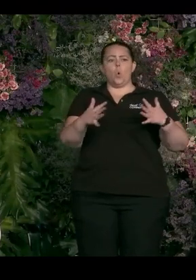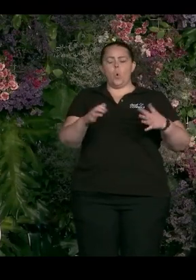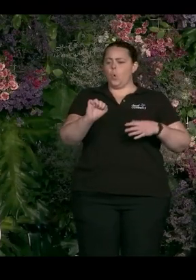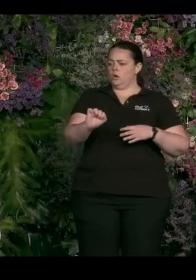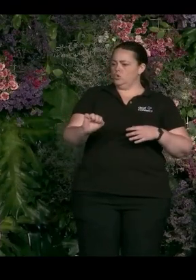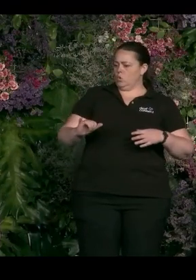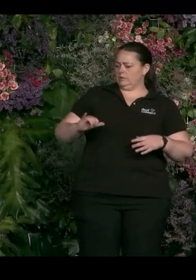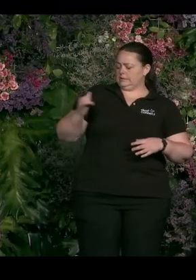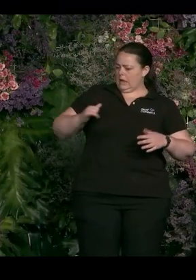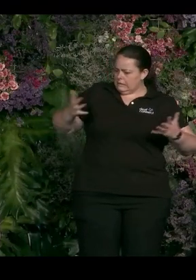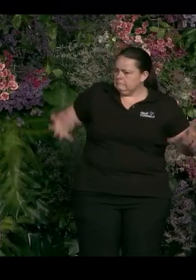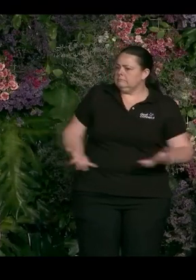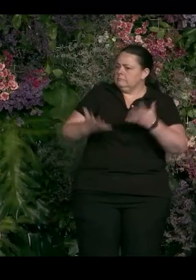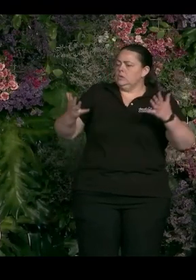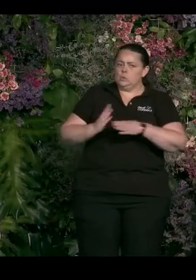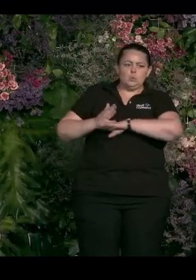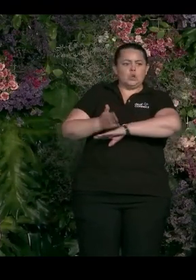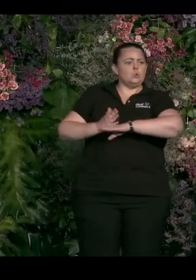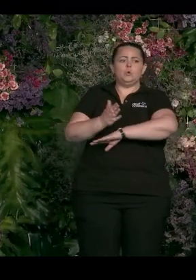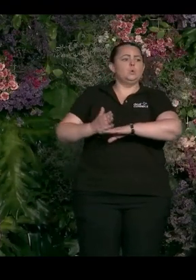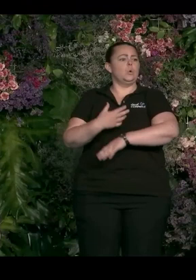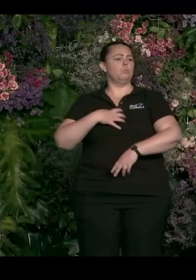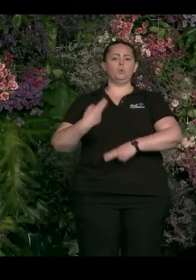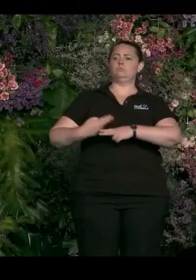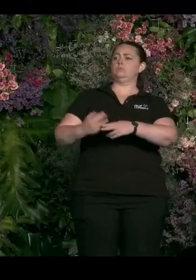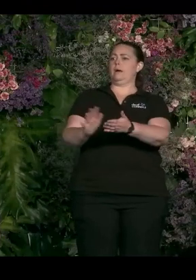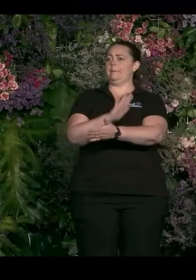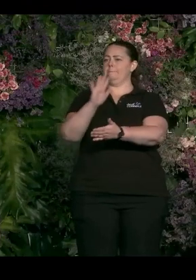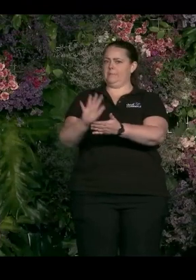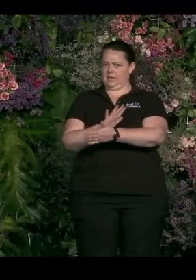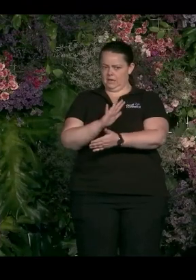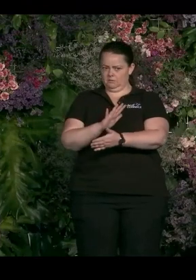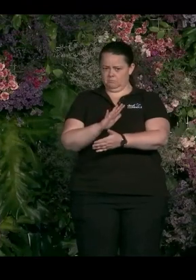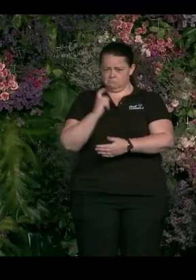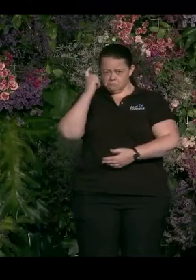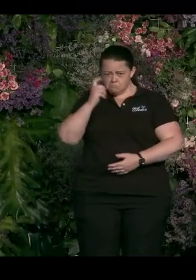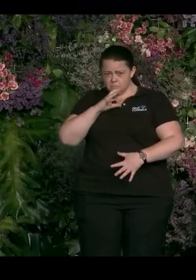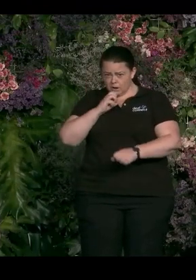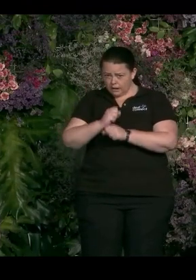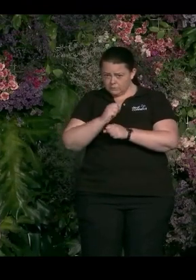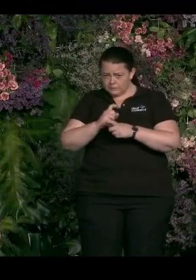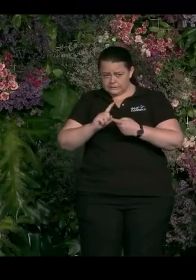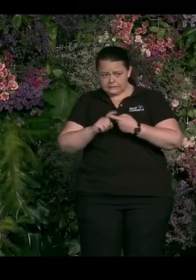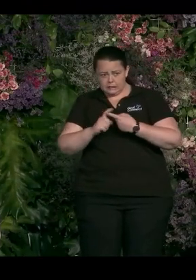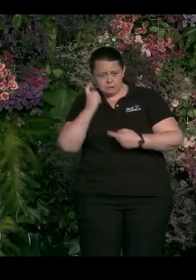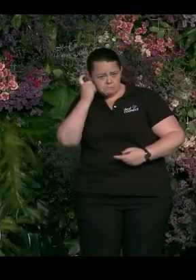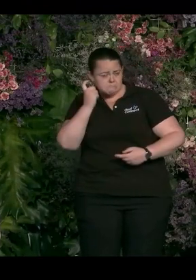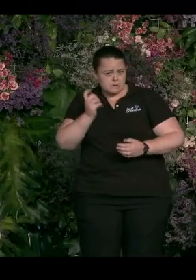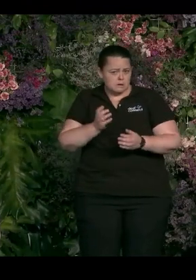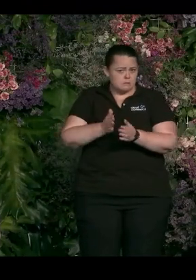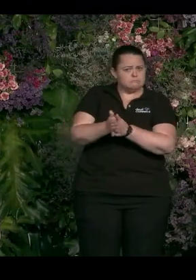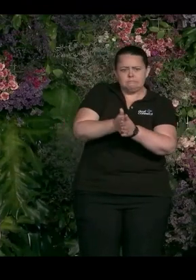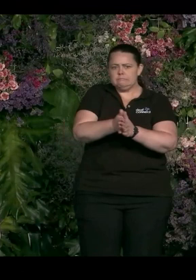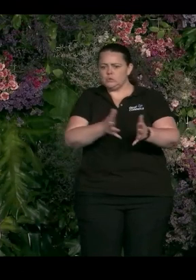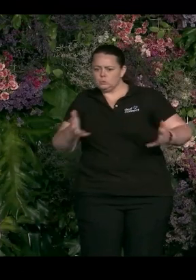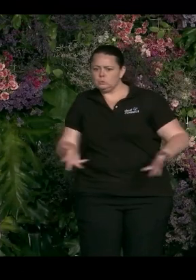which it may do? Some people say you should do it because it's the right thing to do. So what's your